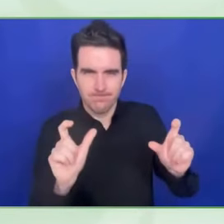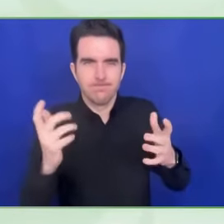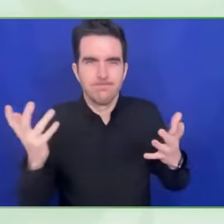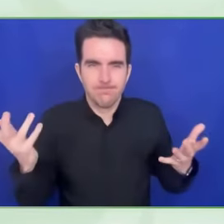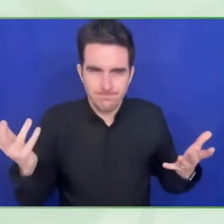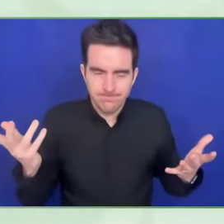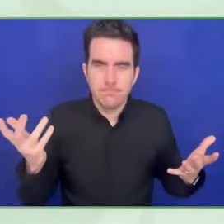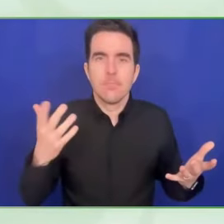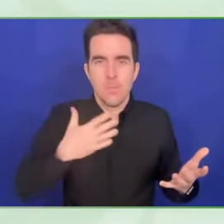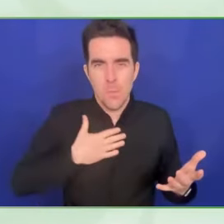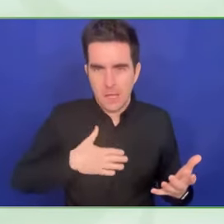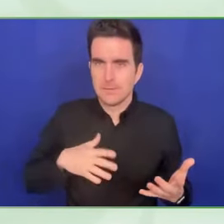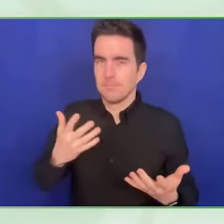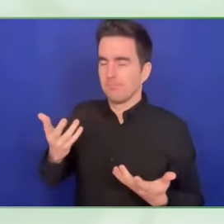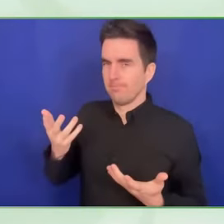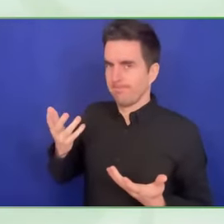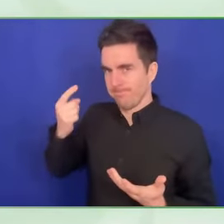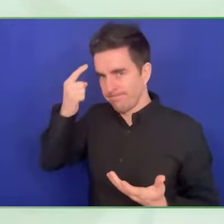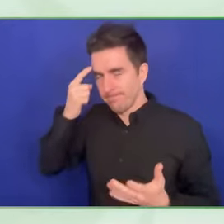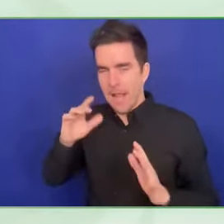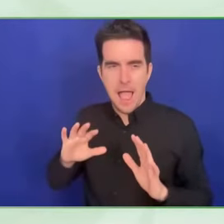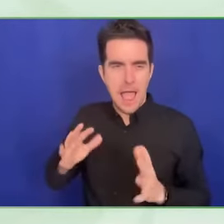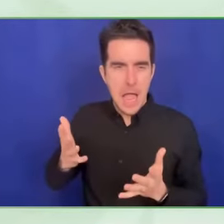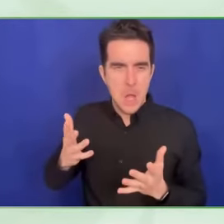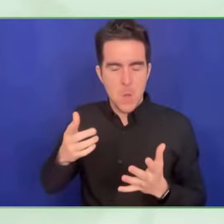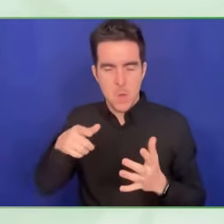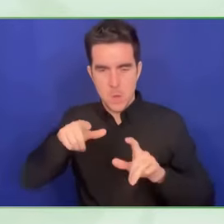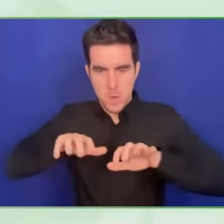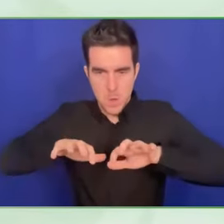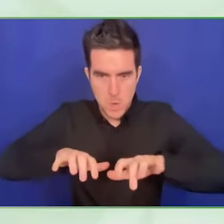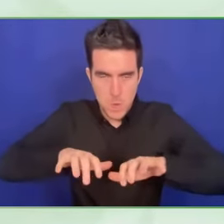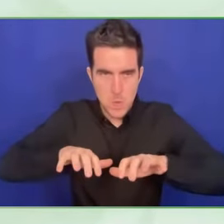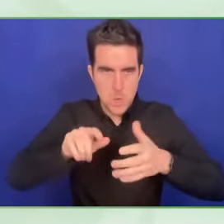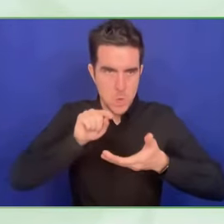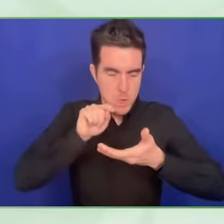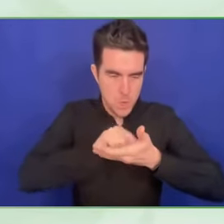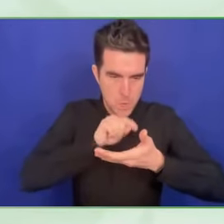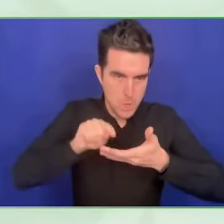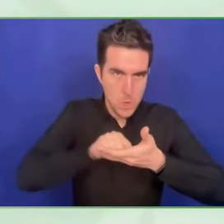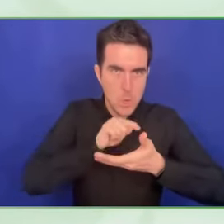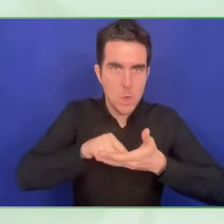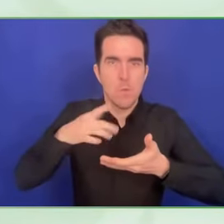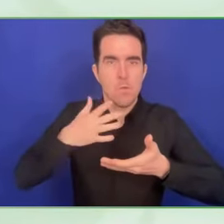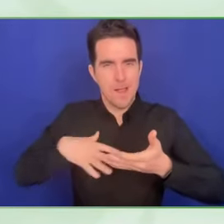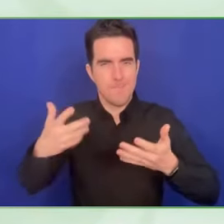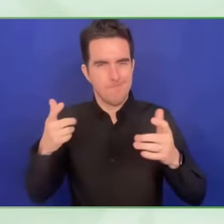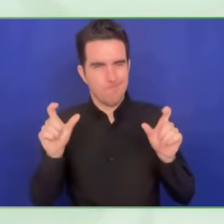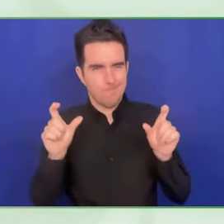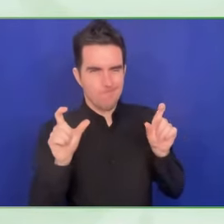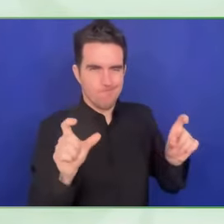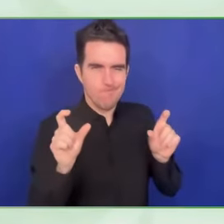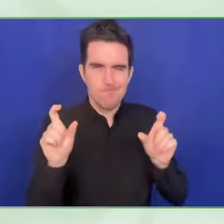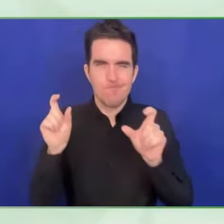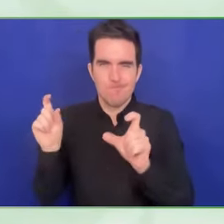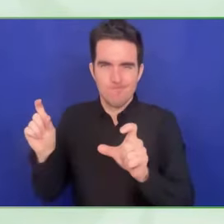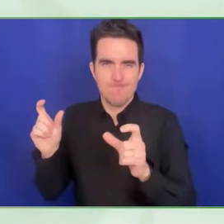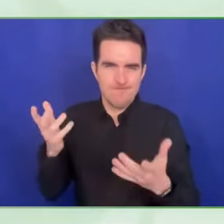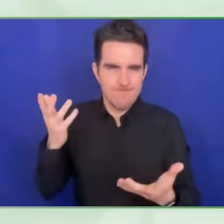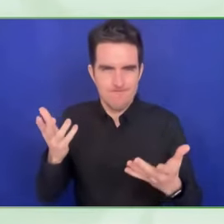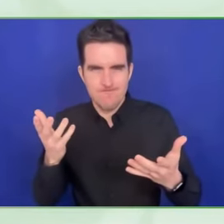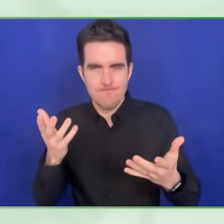cyber security. Many conclusions arise and those are the ones that we are going to